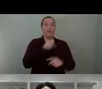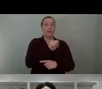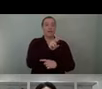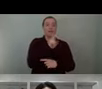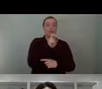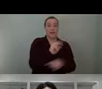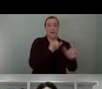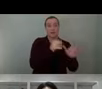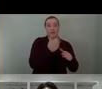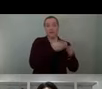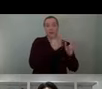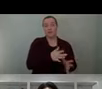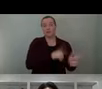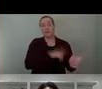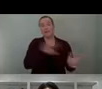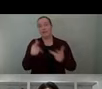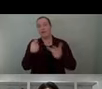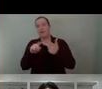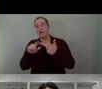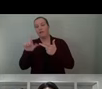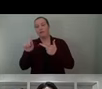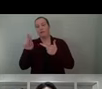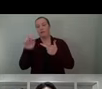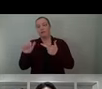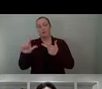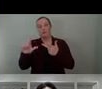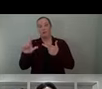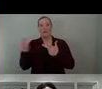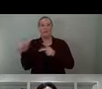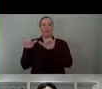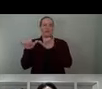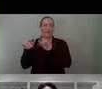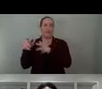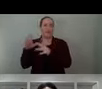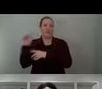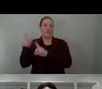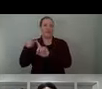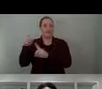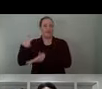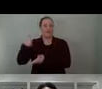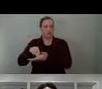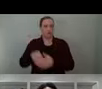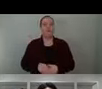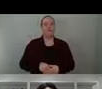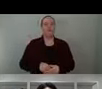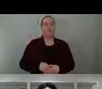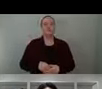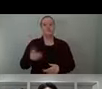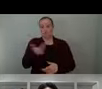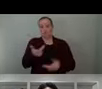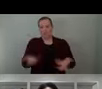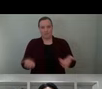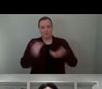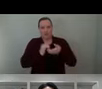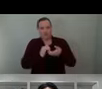and Lateral, an engineering firm also based in Montreal. And collaboratively, they've been examining life under the gardener to reimagine how